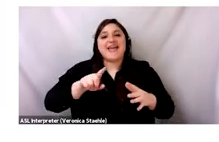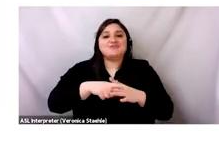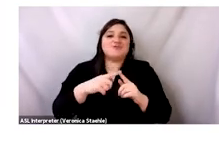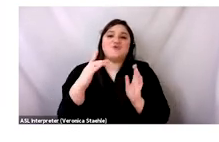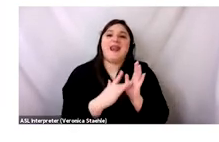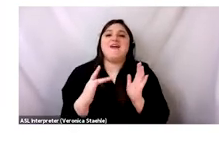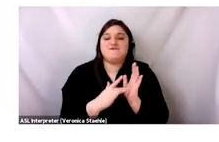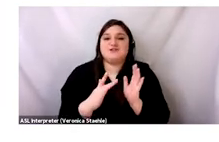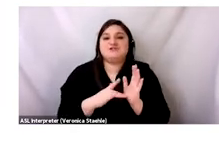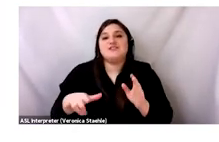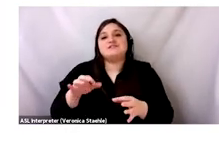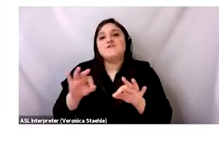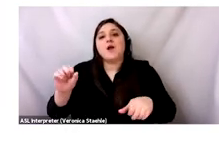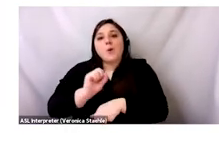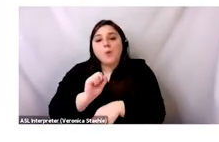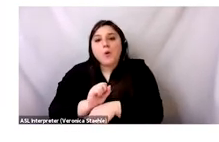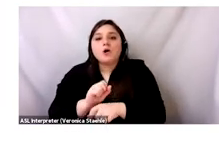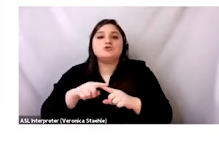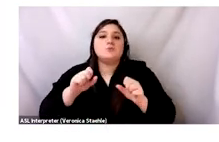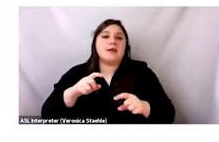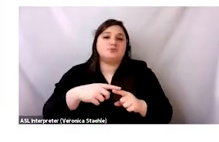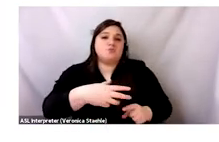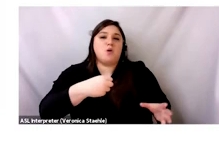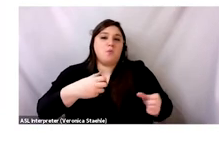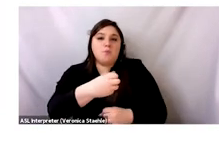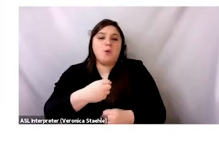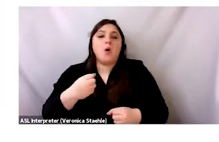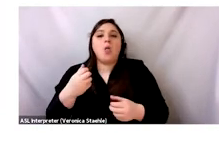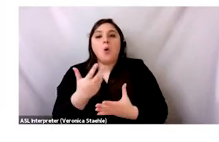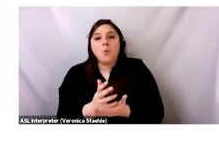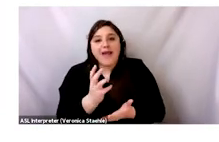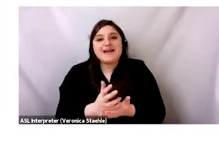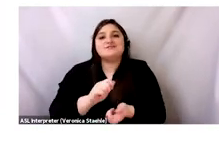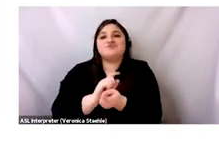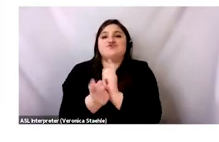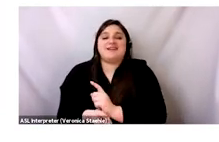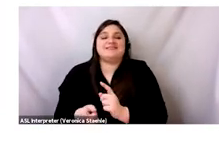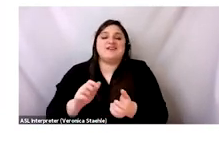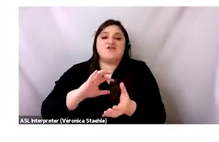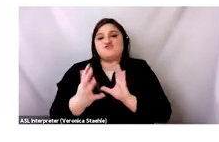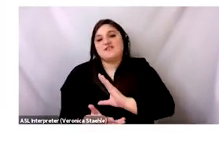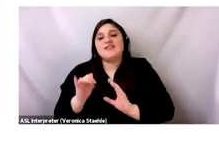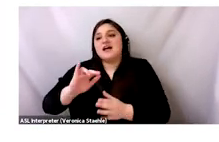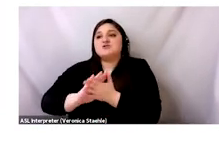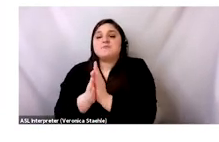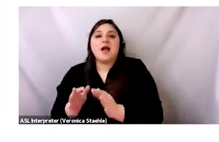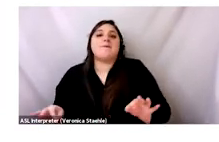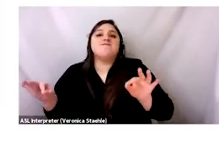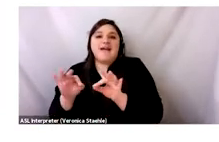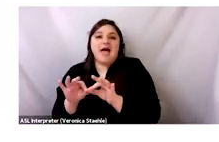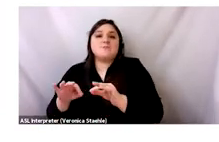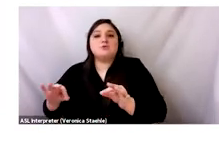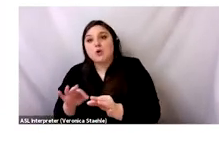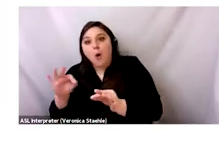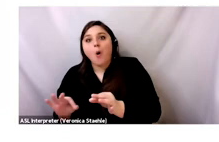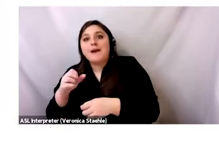will be able to leverage the nearly free labor of Contamanto's workforce to sort of sort and extract that clothing waste, and then turn it